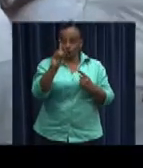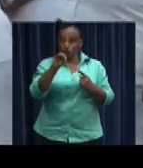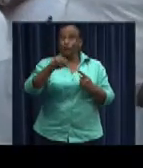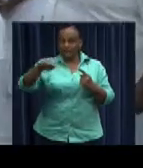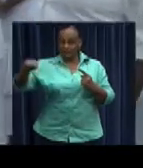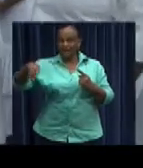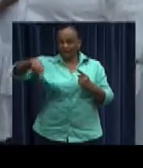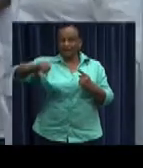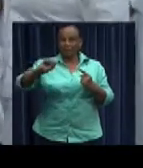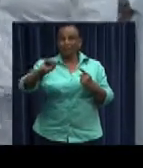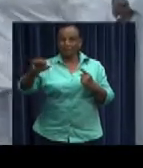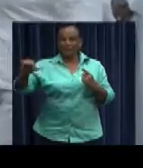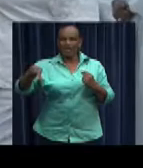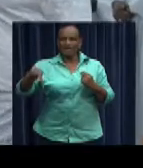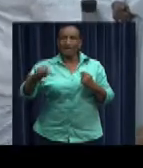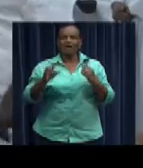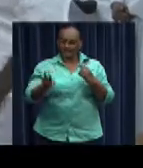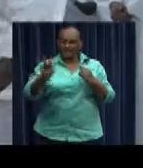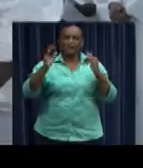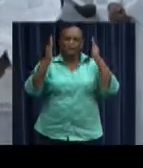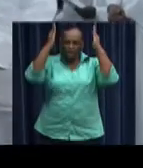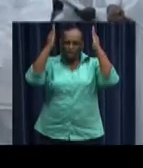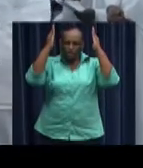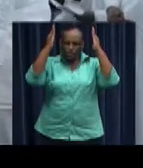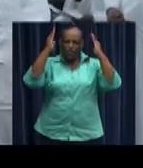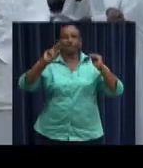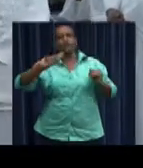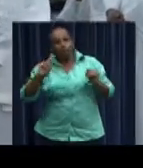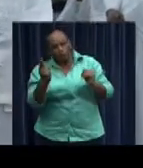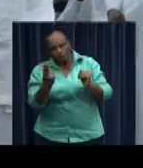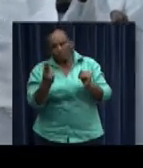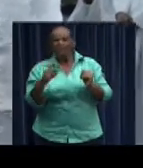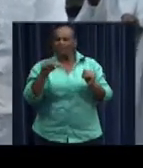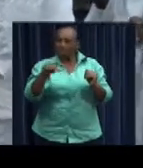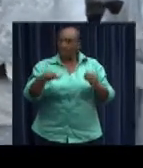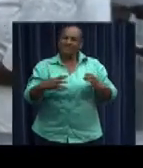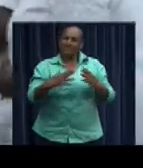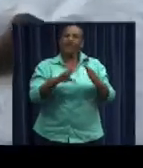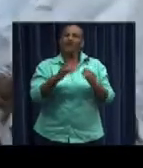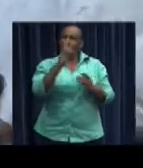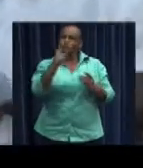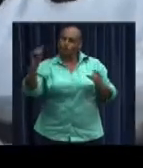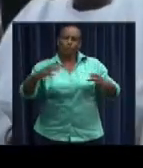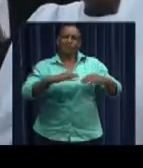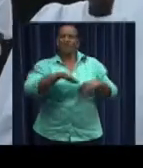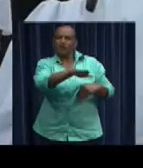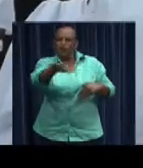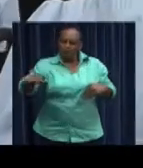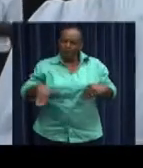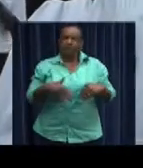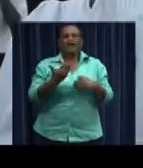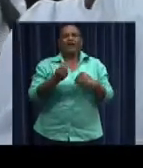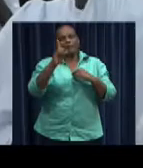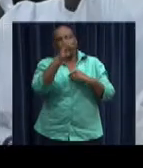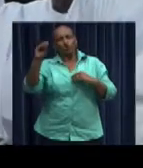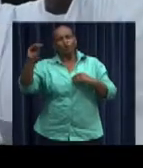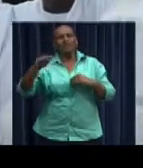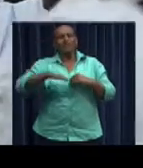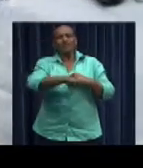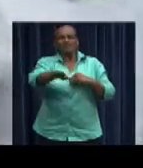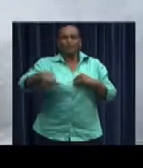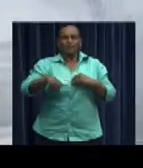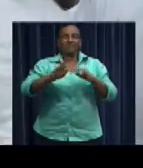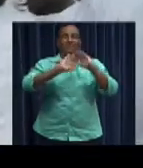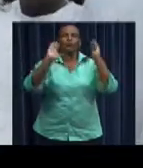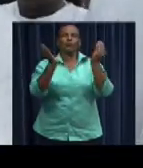Father Reynald Pansa was elected Bishop of the Unitas Fraterum or the Worldwide Brotherhood. The Bishop was chosen